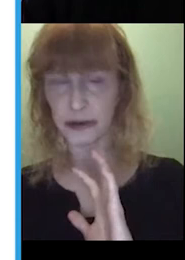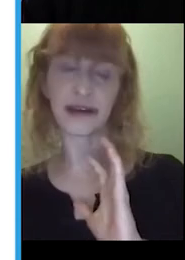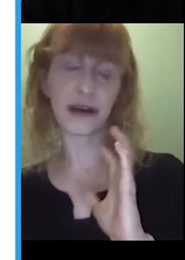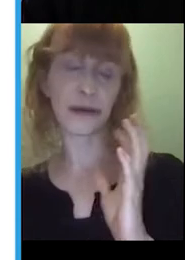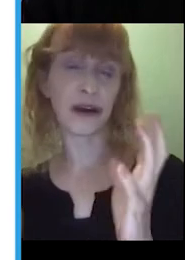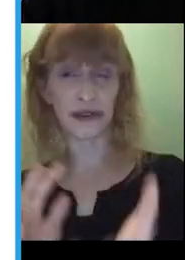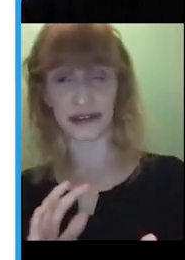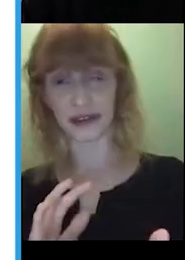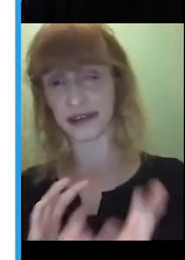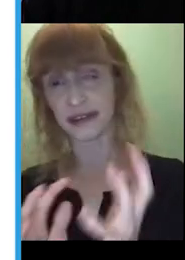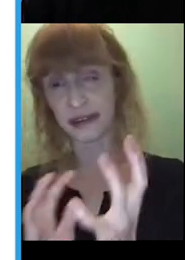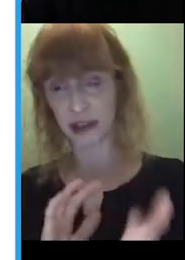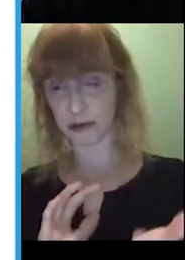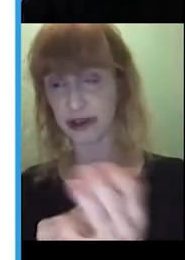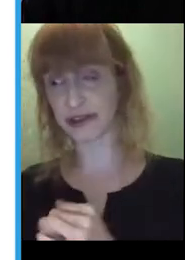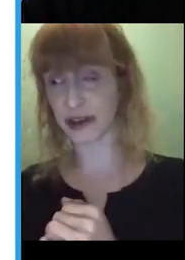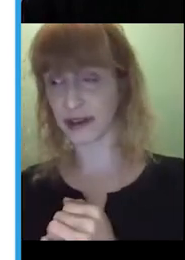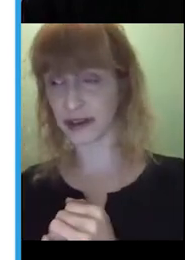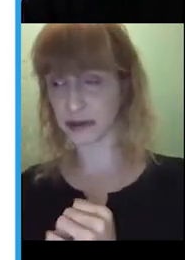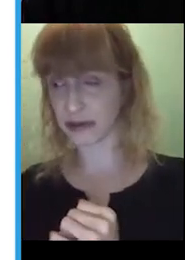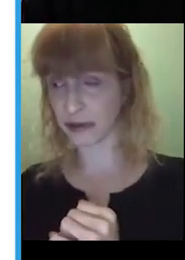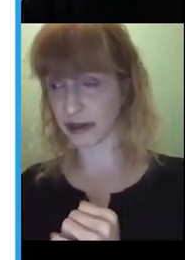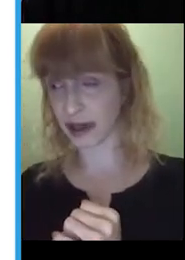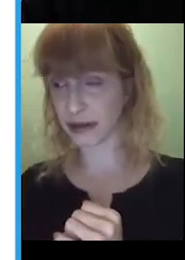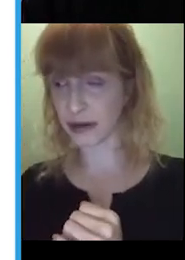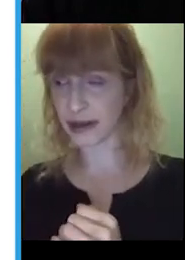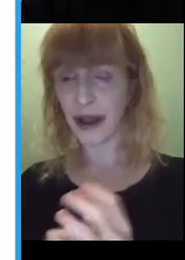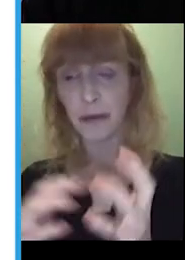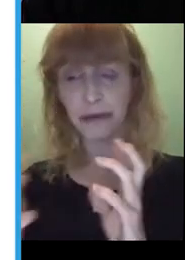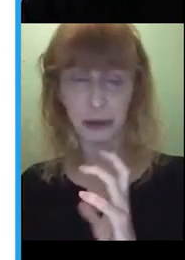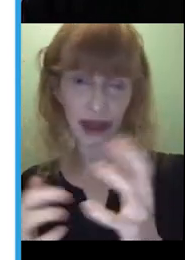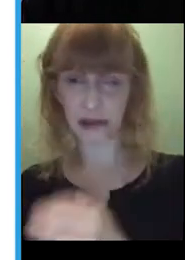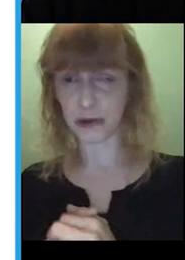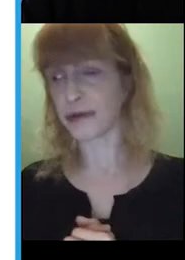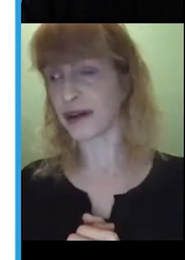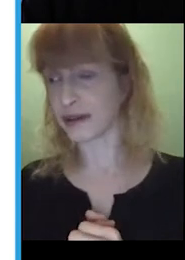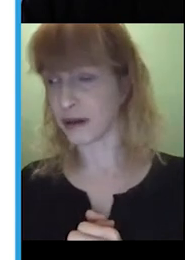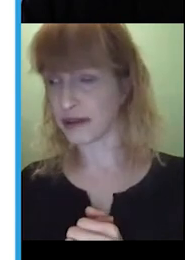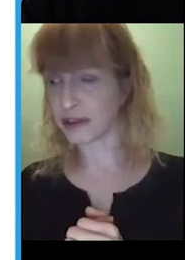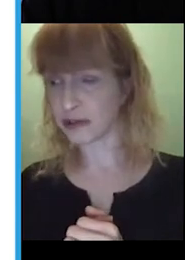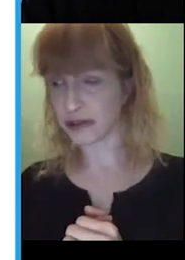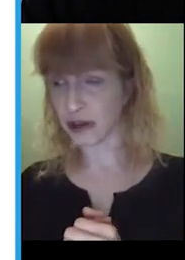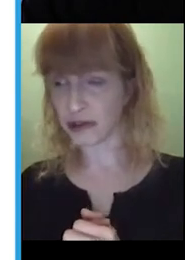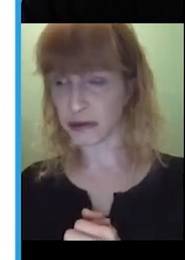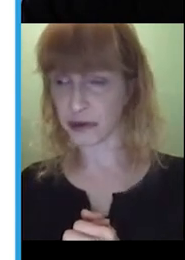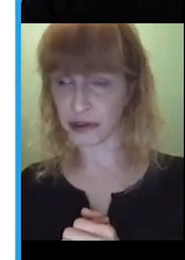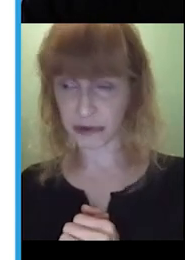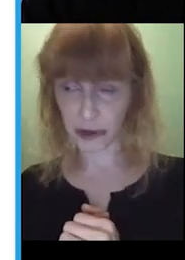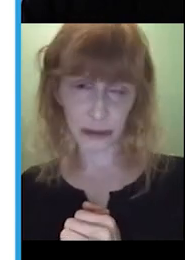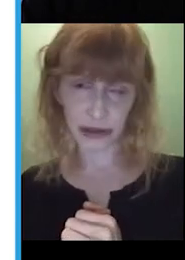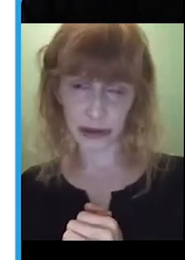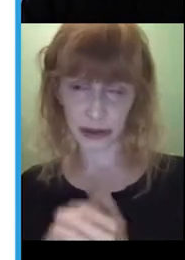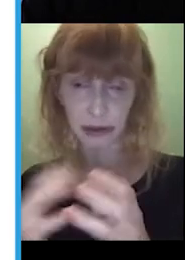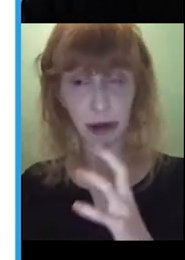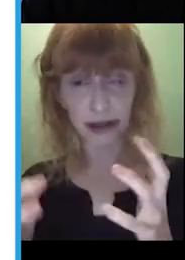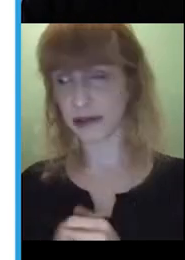Firstly, we'll be thinking about, obviously, as I said, natural gesture and the interactive vocabulary. But then we can talk about additional signs or fringe